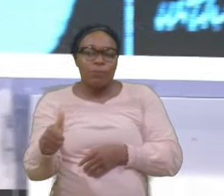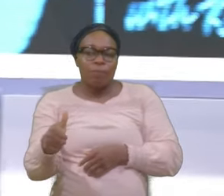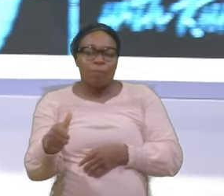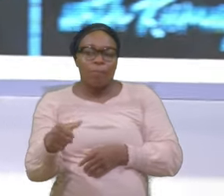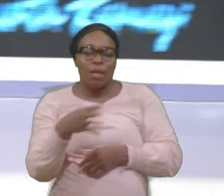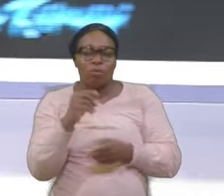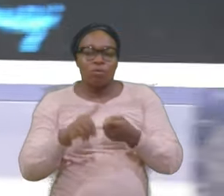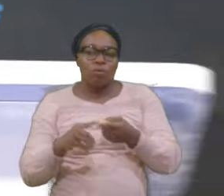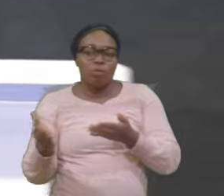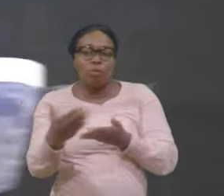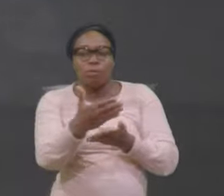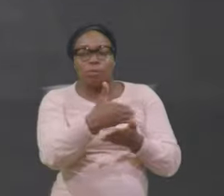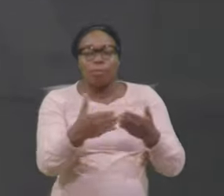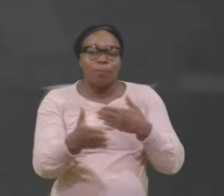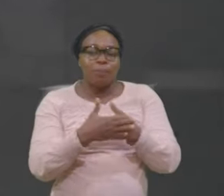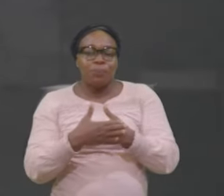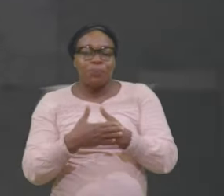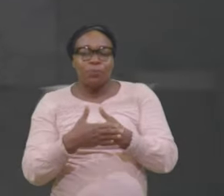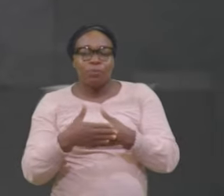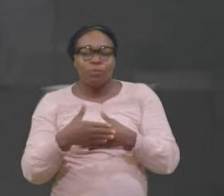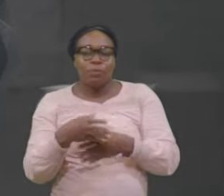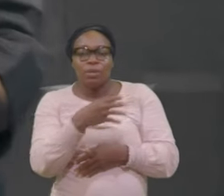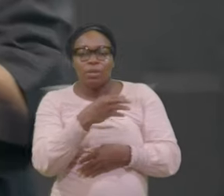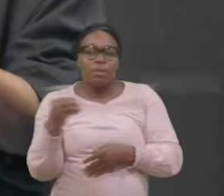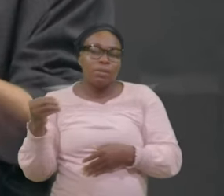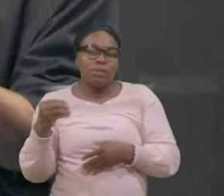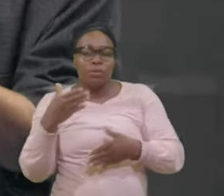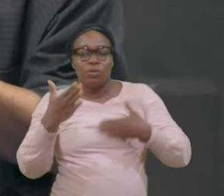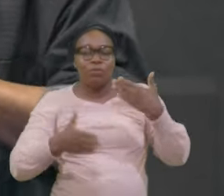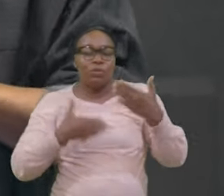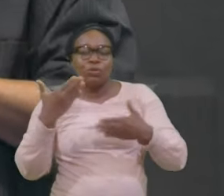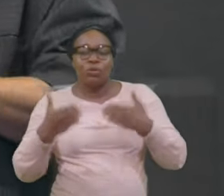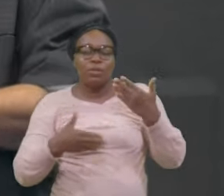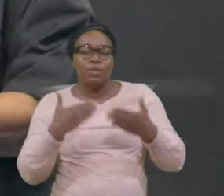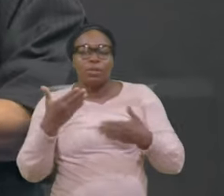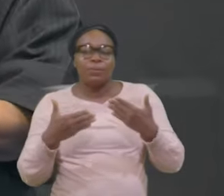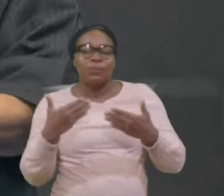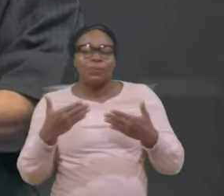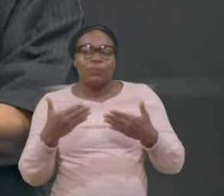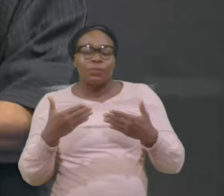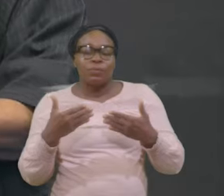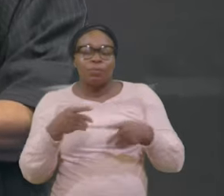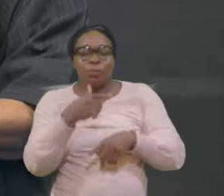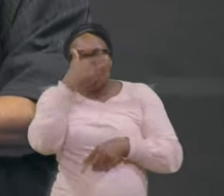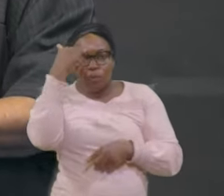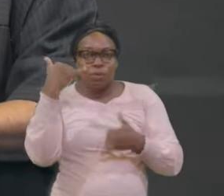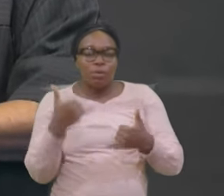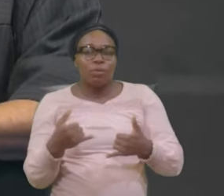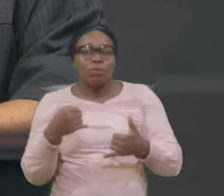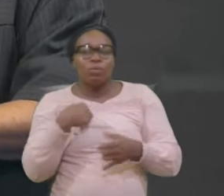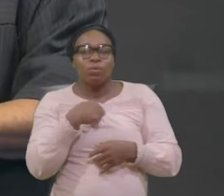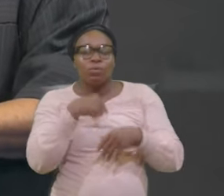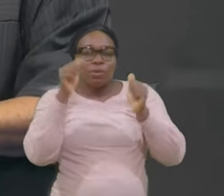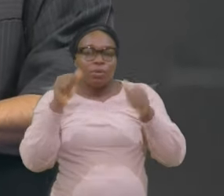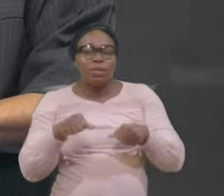And the Rejoicing Because Now we Can see I